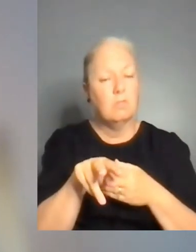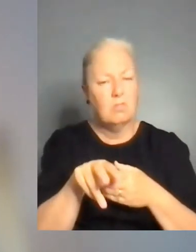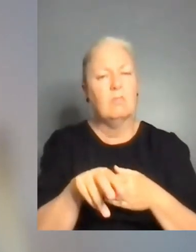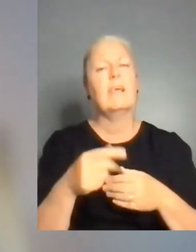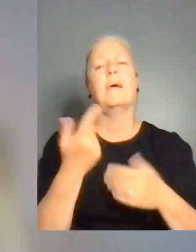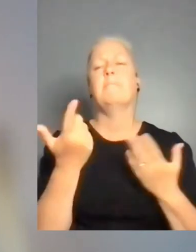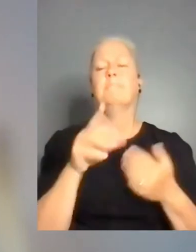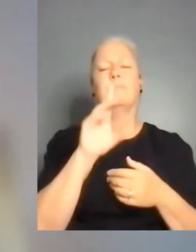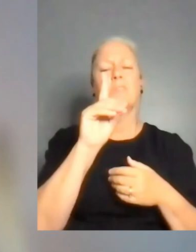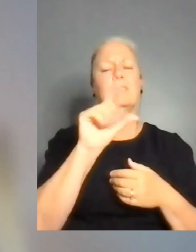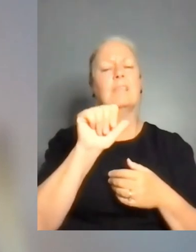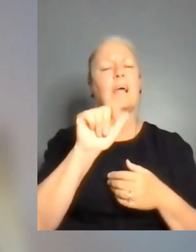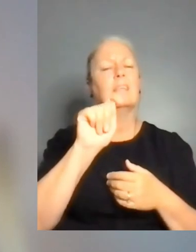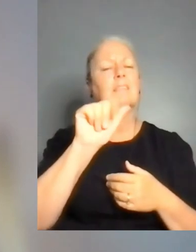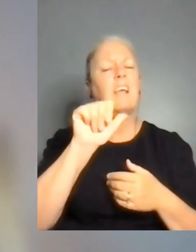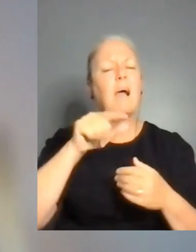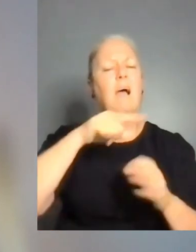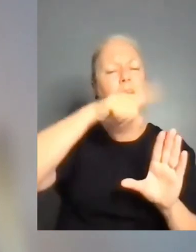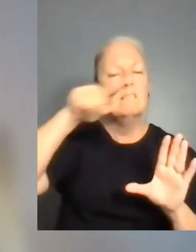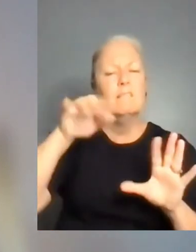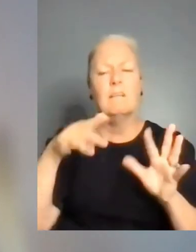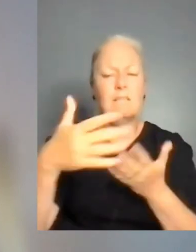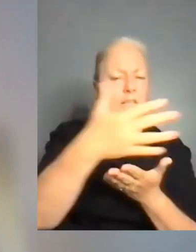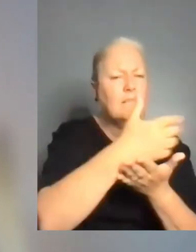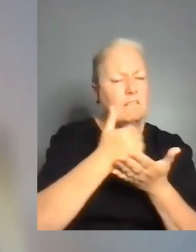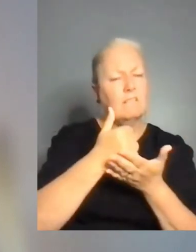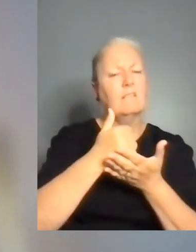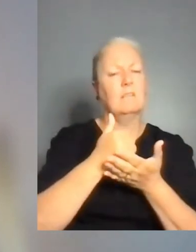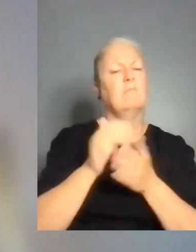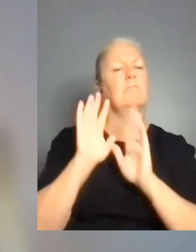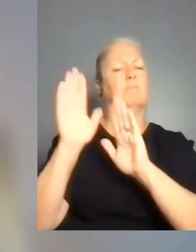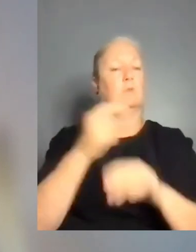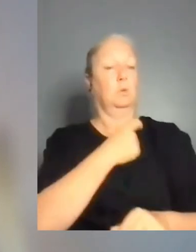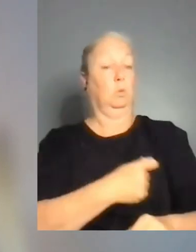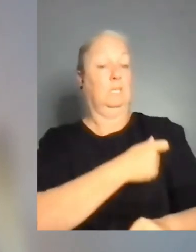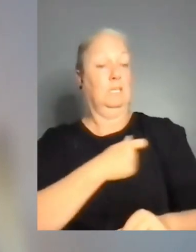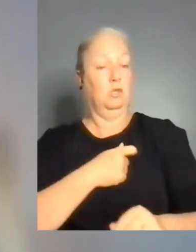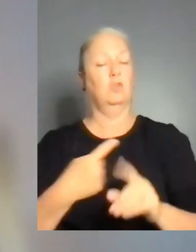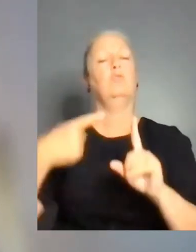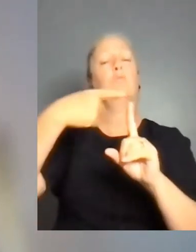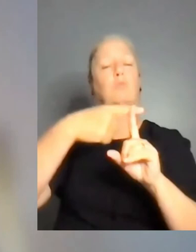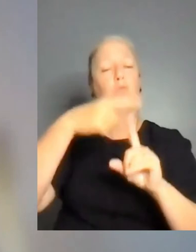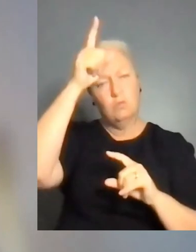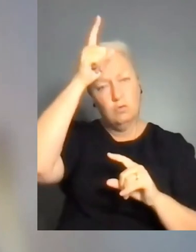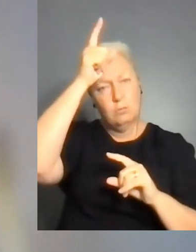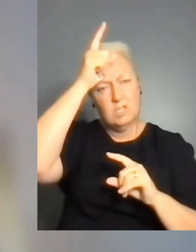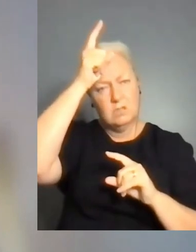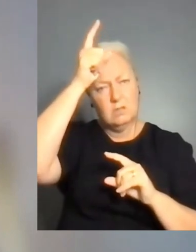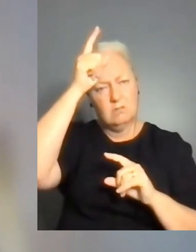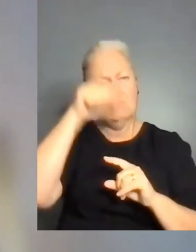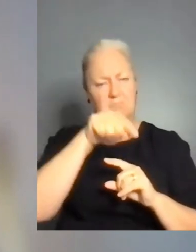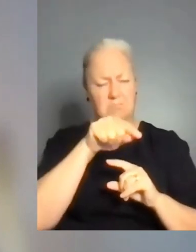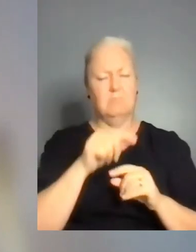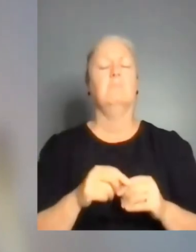old platforms in Kenya or in Switzerland and Germany. So we will launch in those